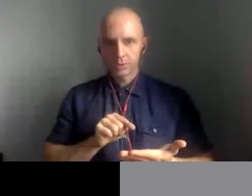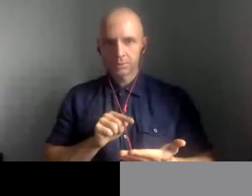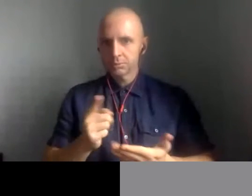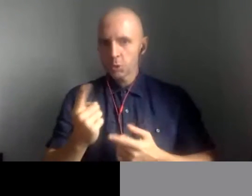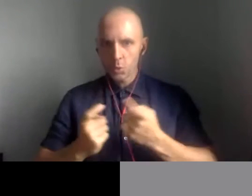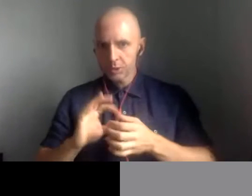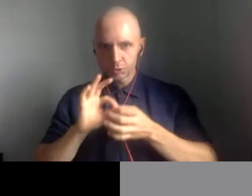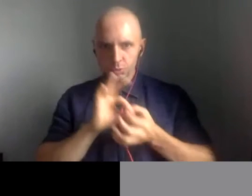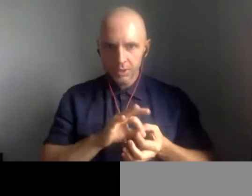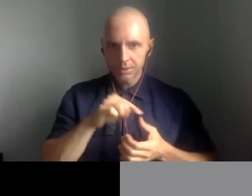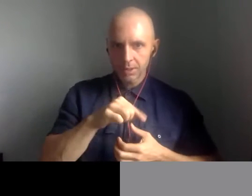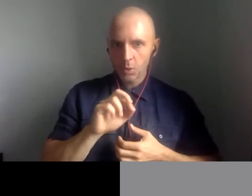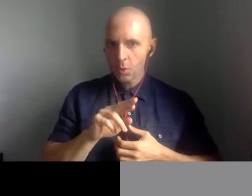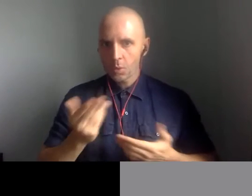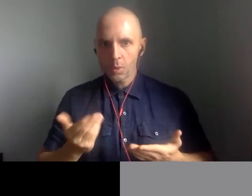with primary sources?